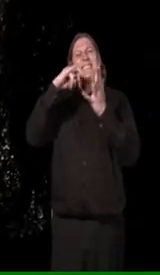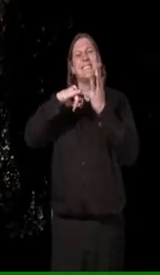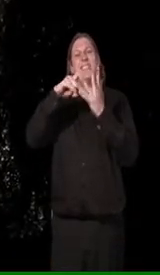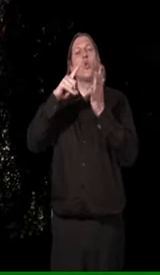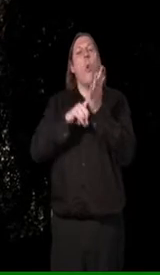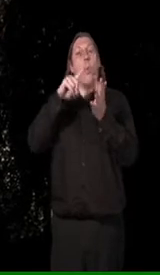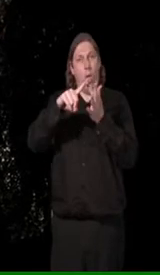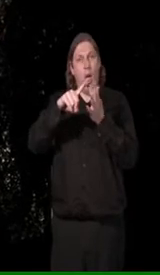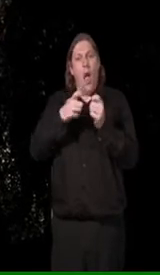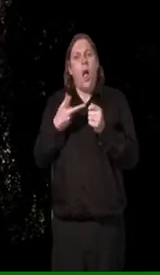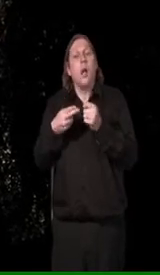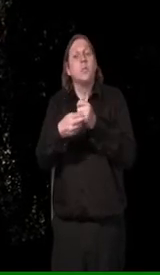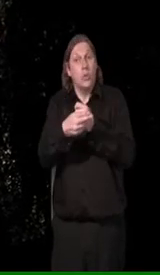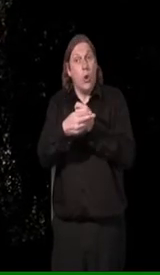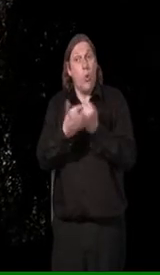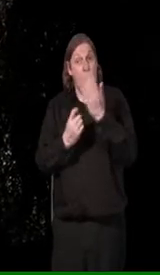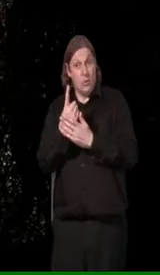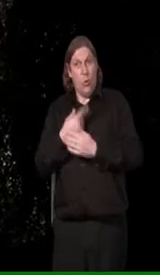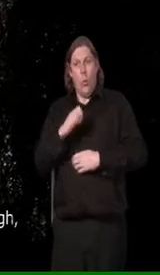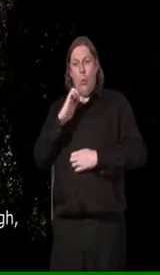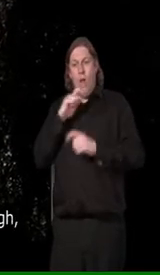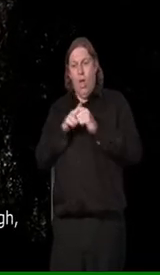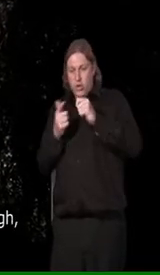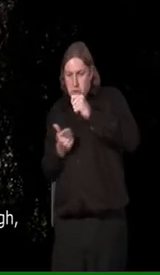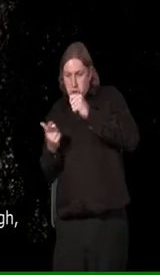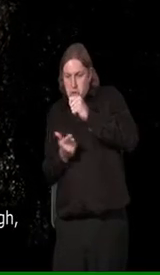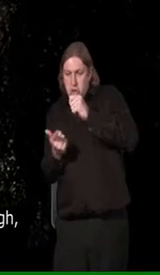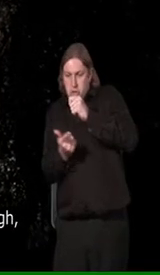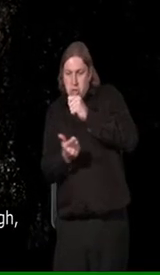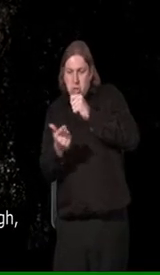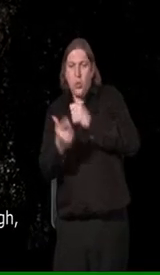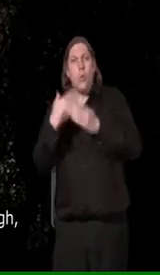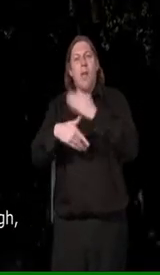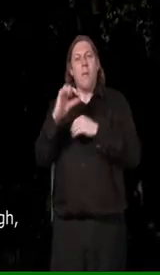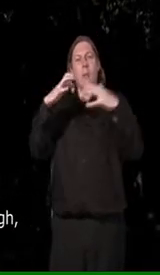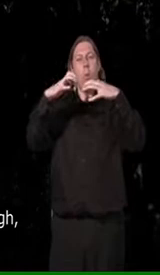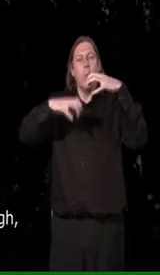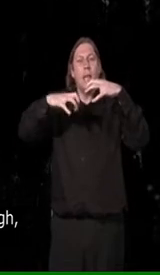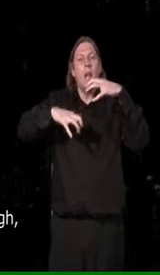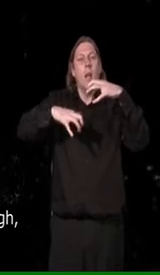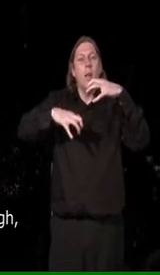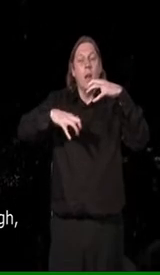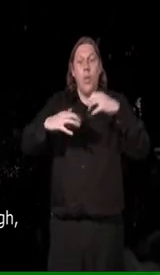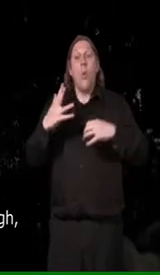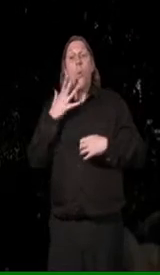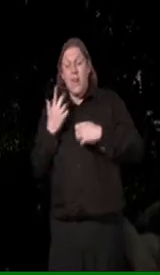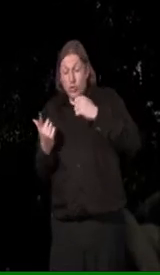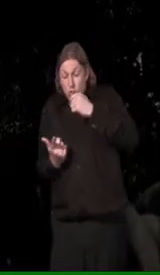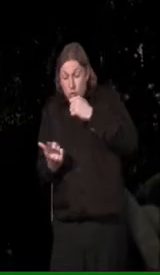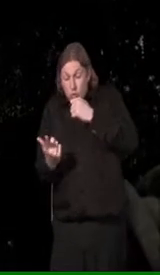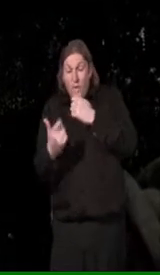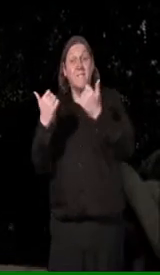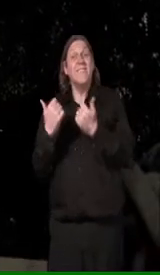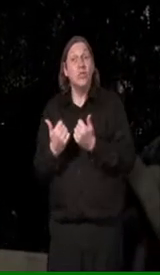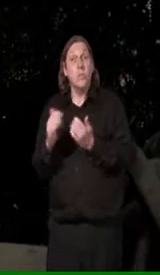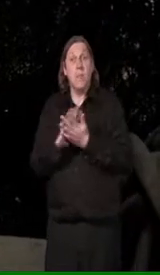to undercut the coal in order to weaken it. Once the undercutting process was complete though, the whole machine would to be stripped down and pull